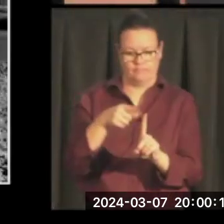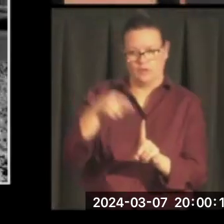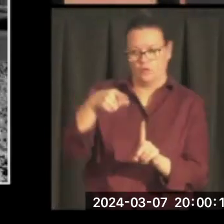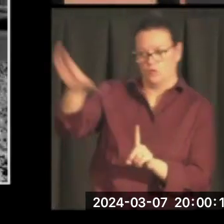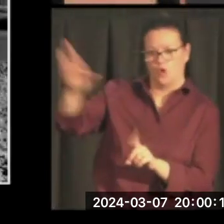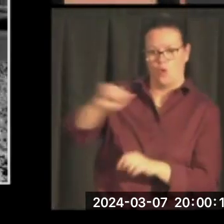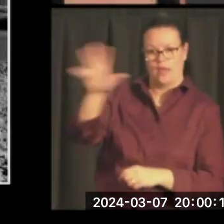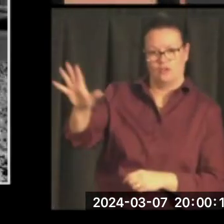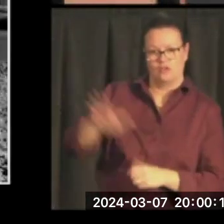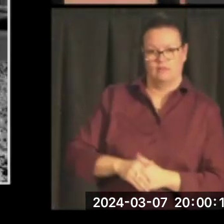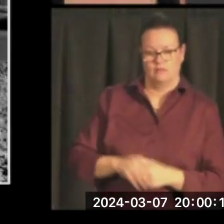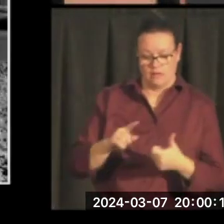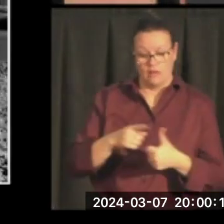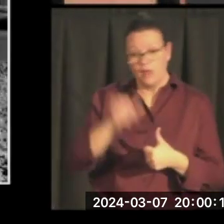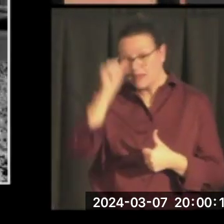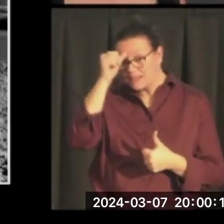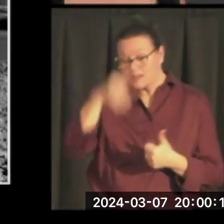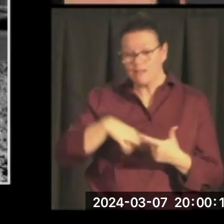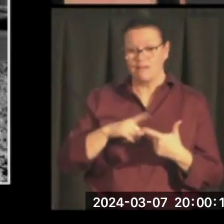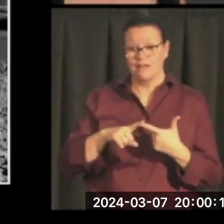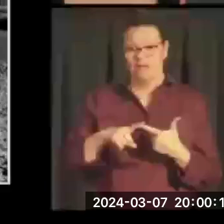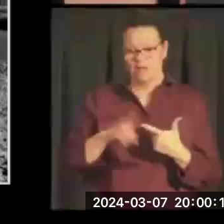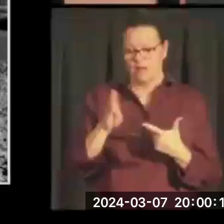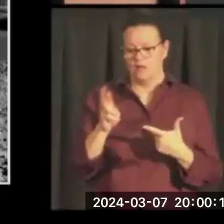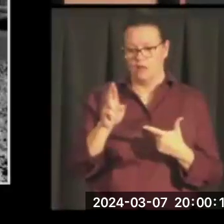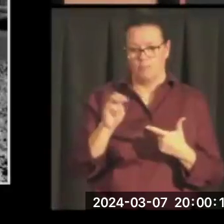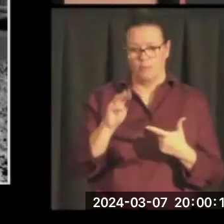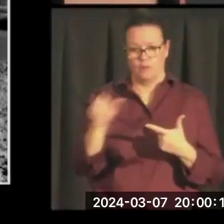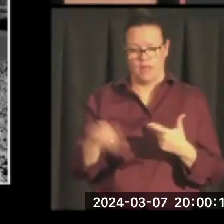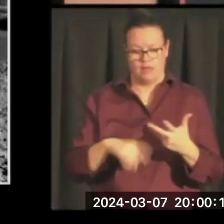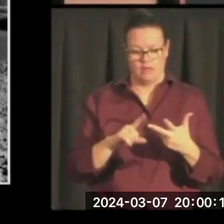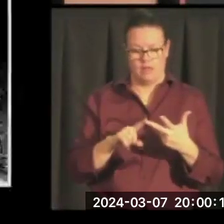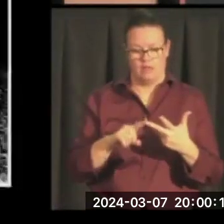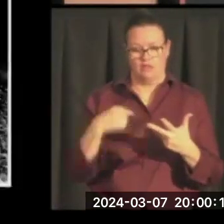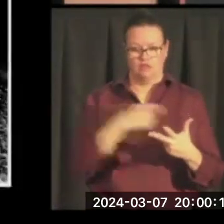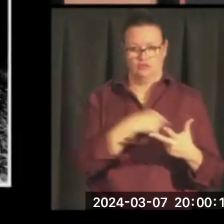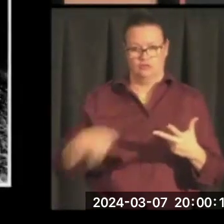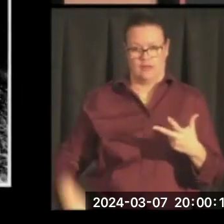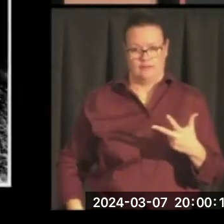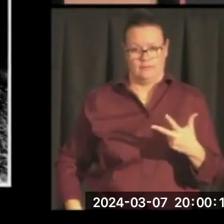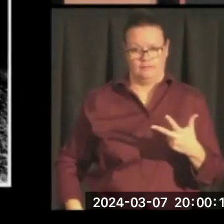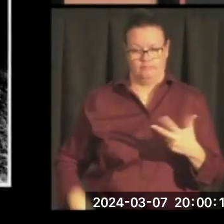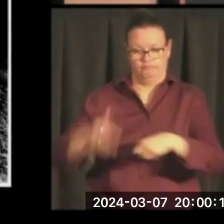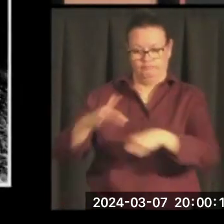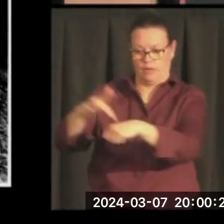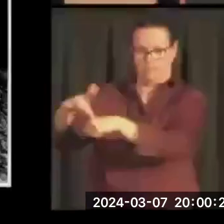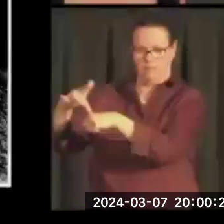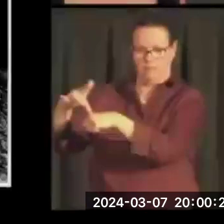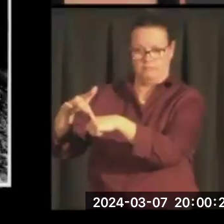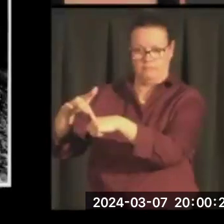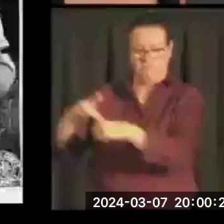He goes to India, he goes to Burma, and he goes to China. And so, in this,